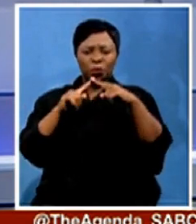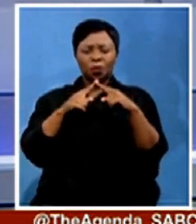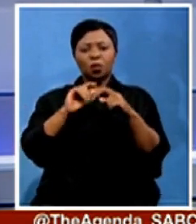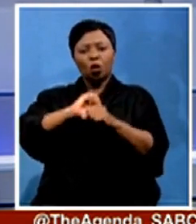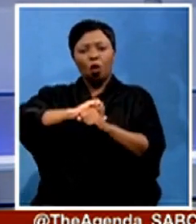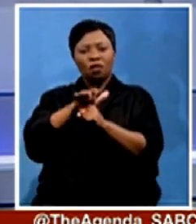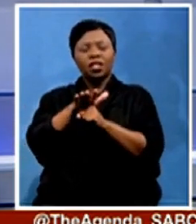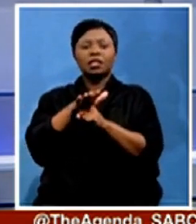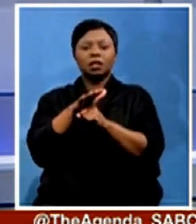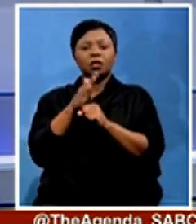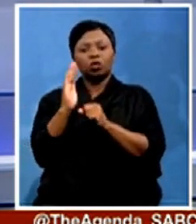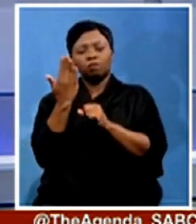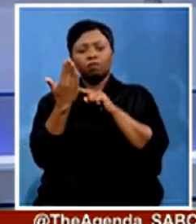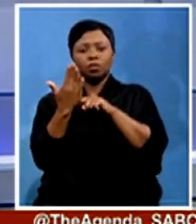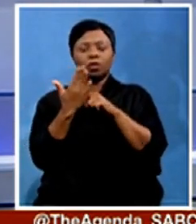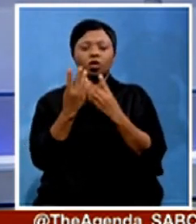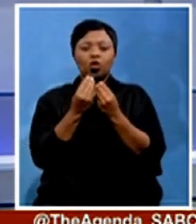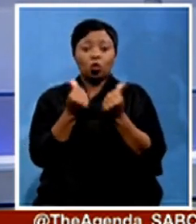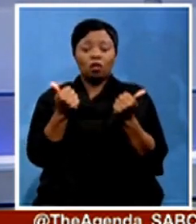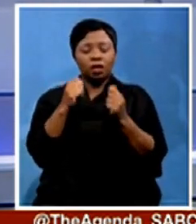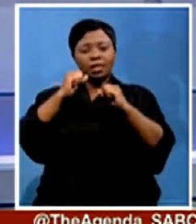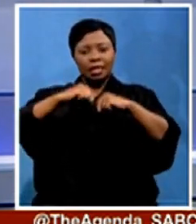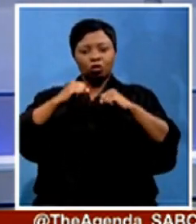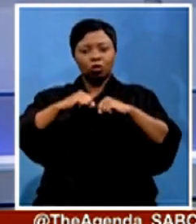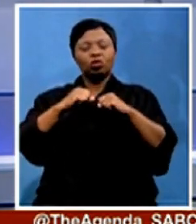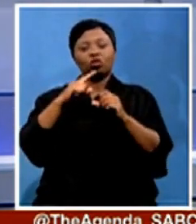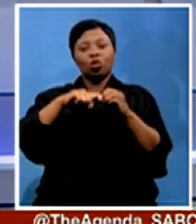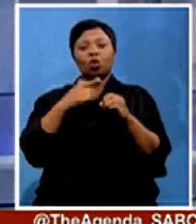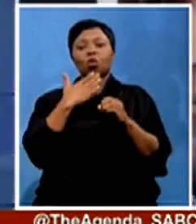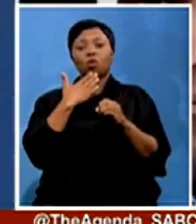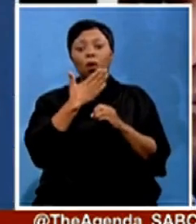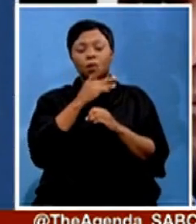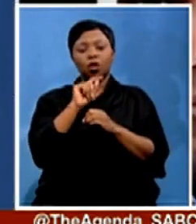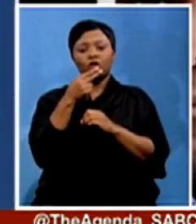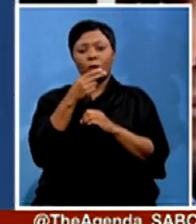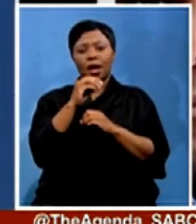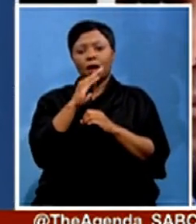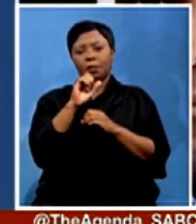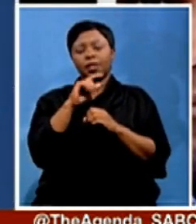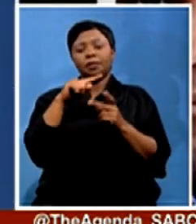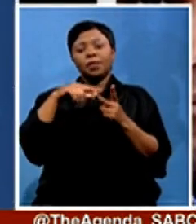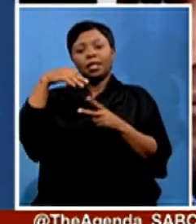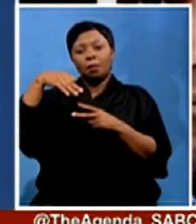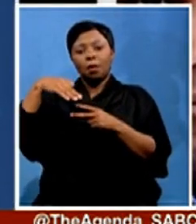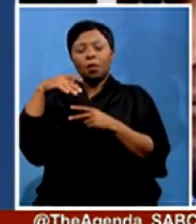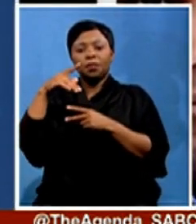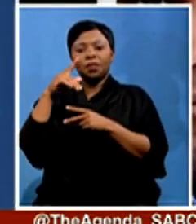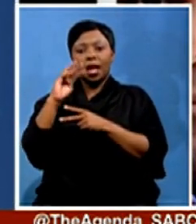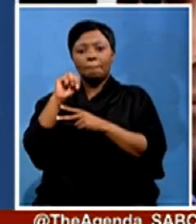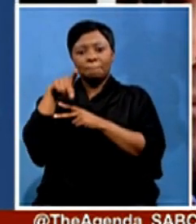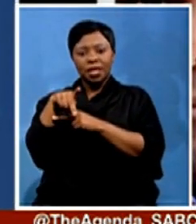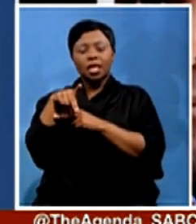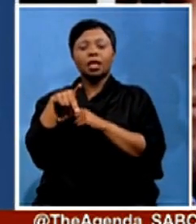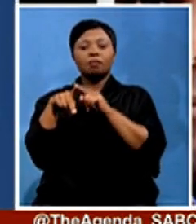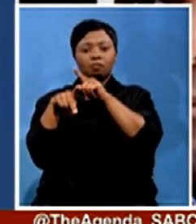resolutions taken, we're joined by Pupur Rai Togaripi, Zimbabwean MP at the Pan-African Parliament, joining us now live. Sir, thank you very much